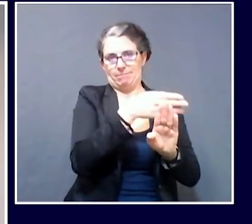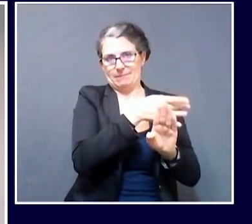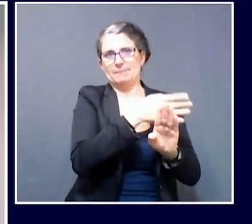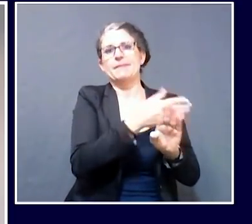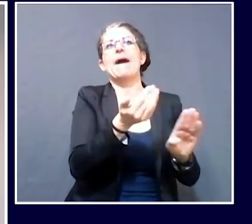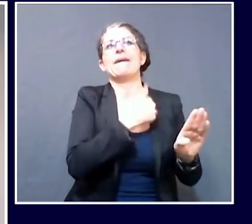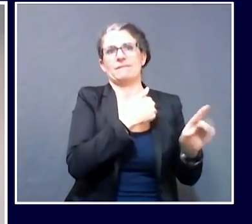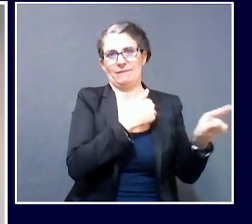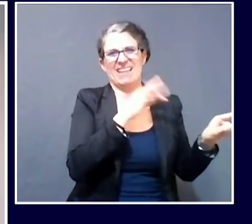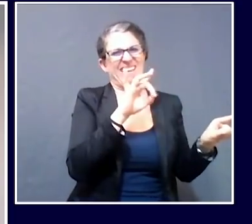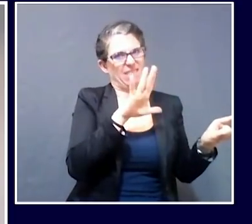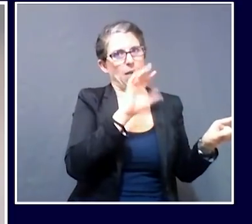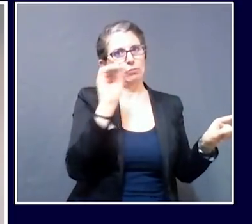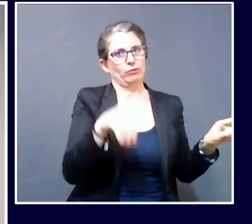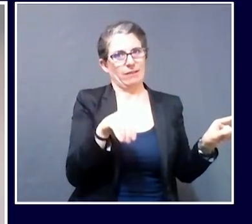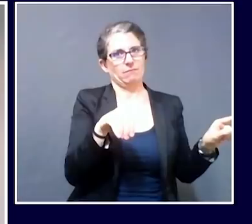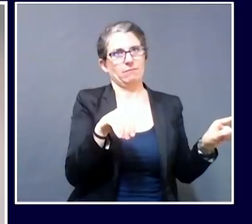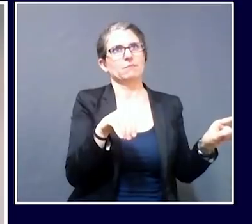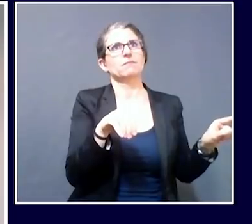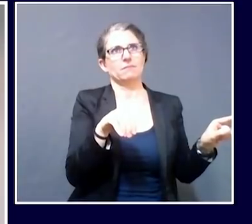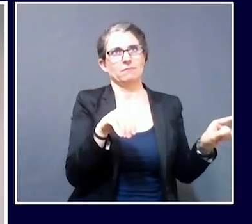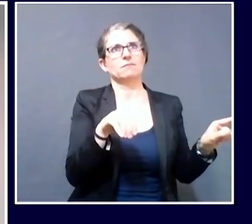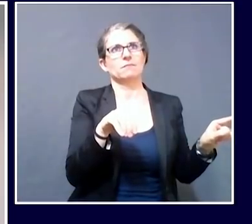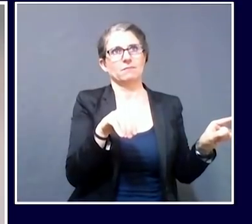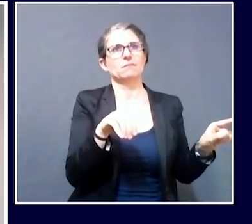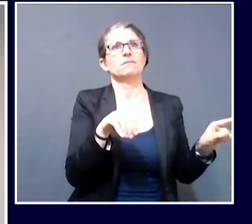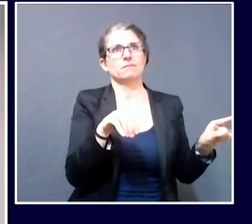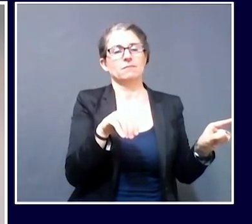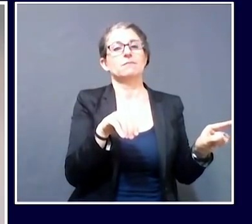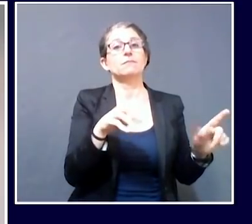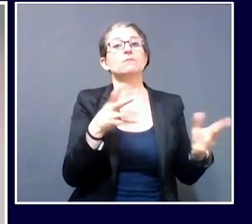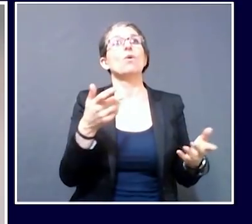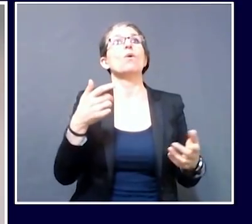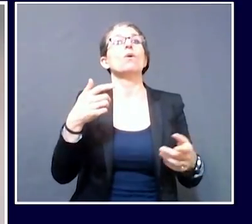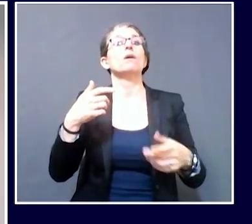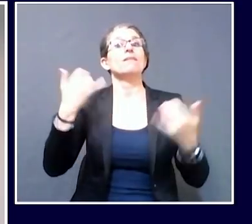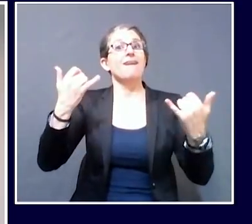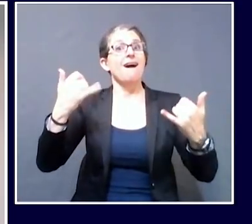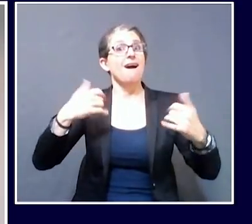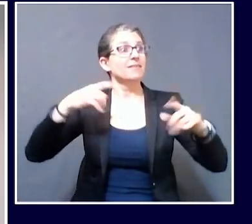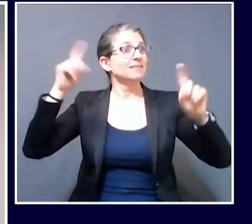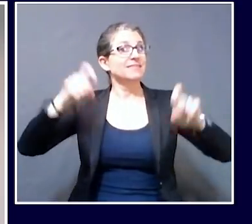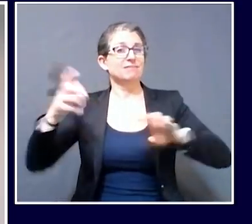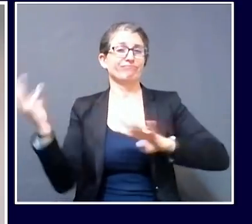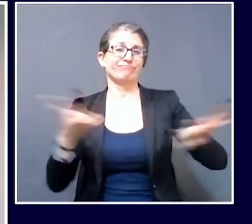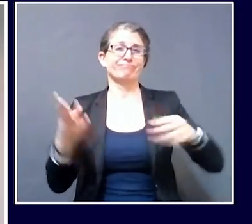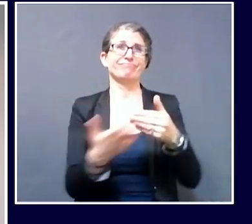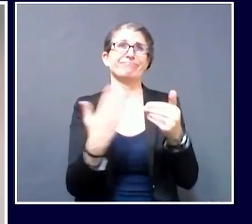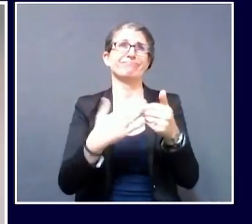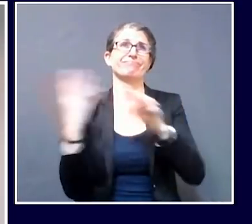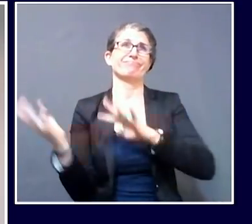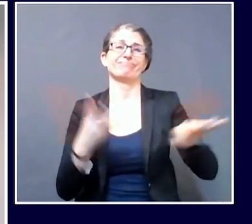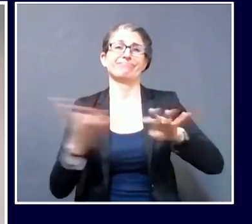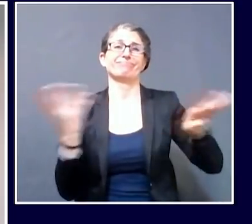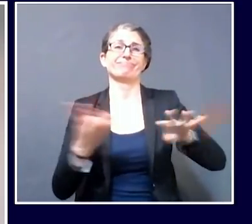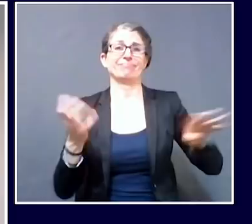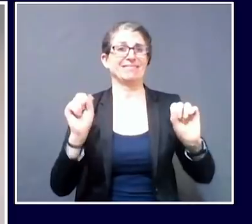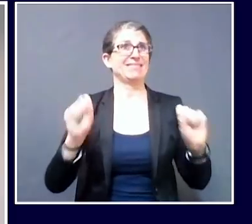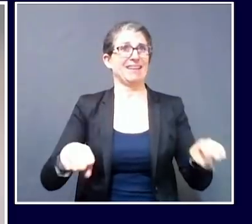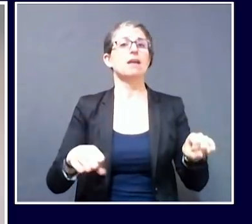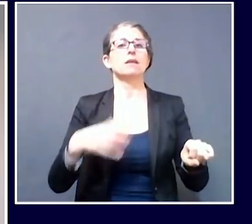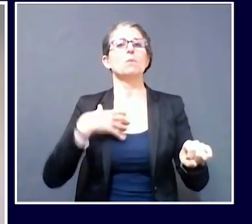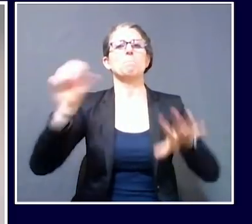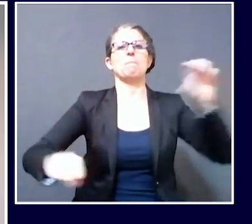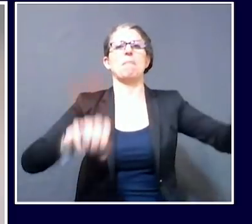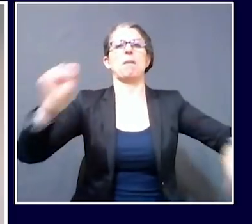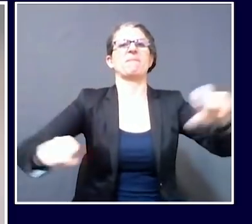widespread testing, a lot of folks are getting tested before they show symptoms. For example, close household contacts or individuals